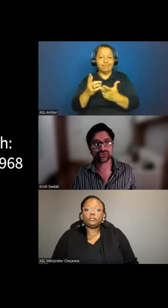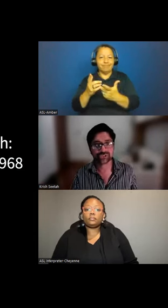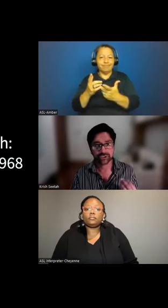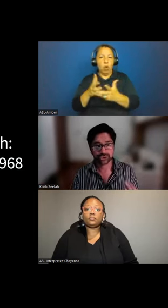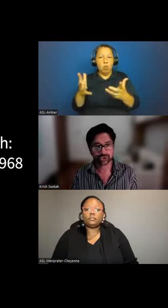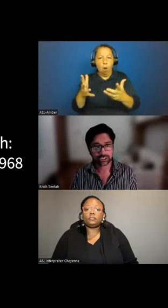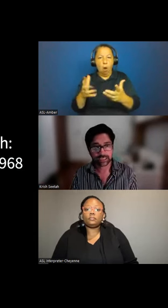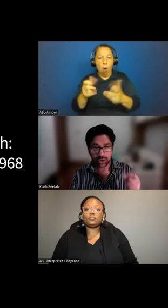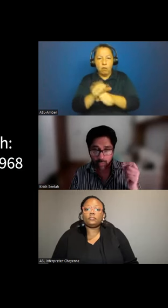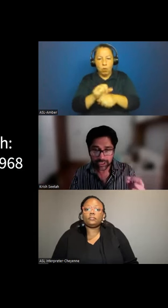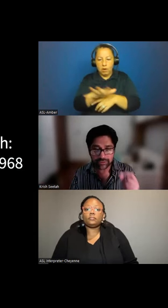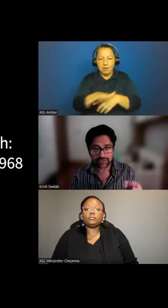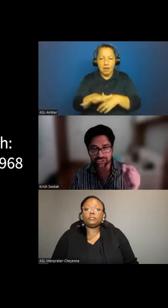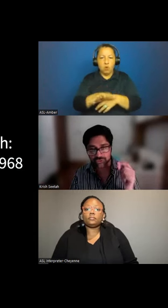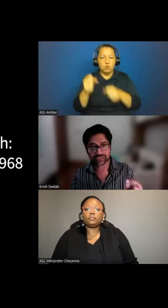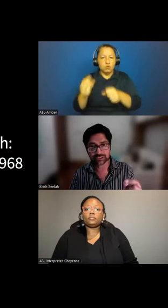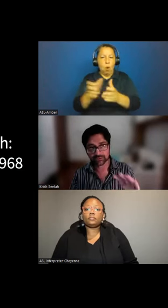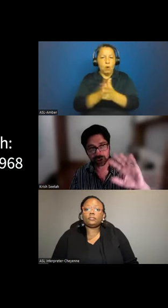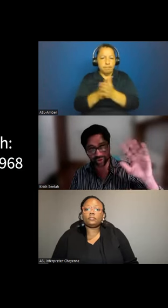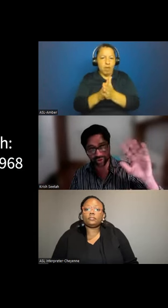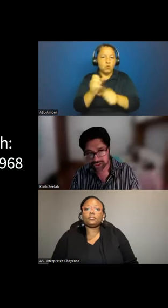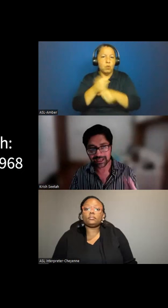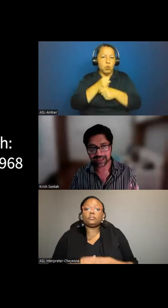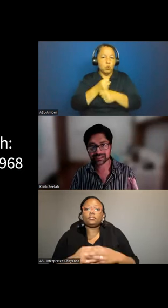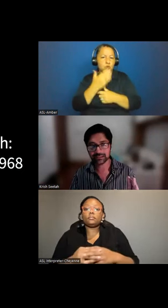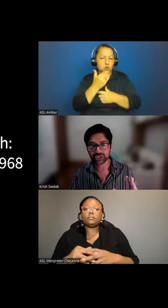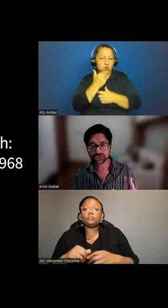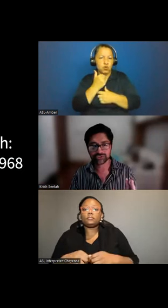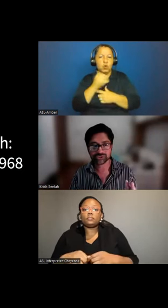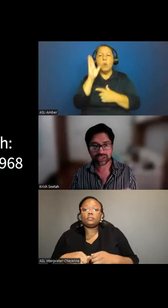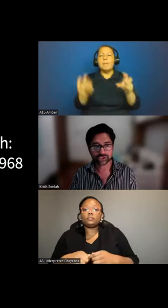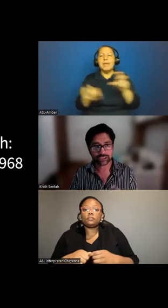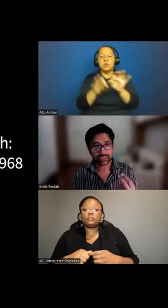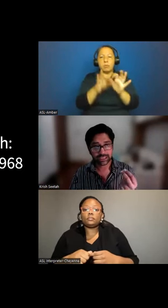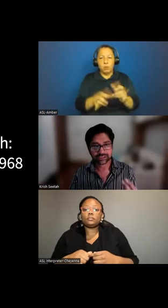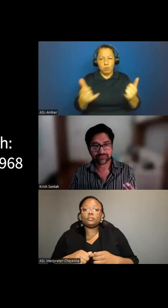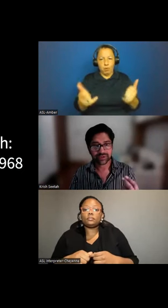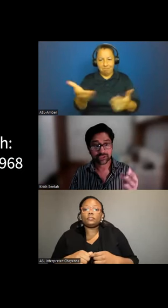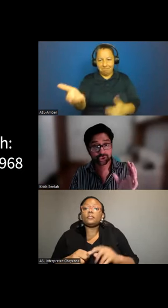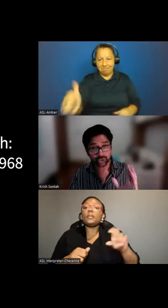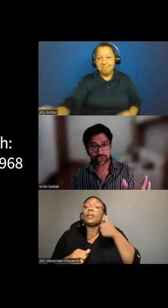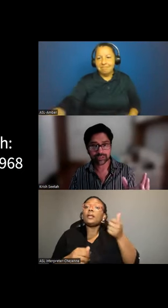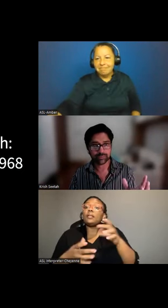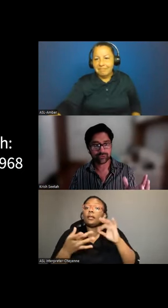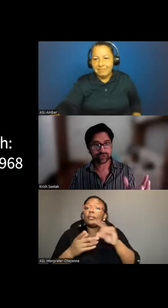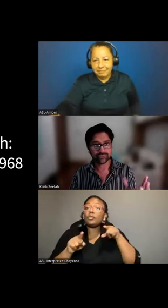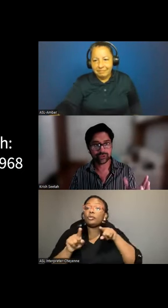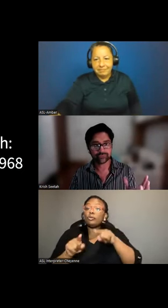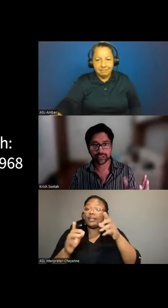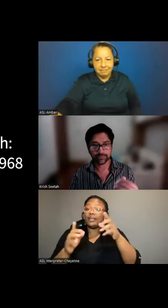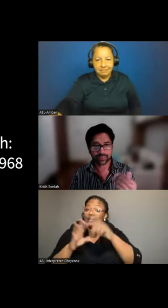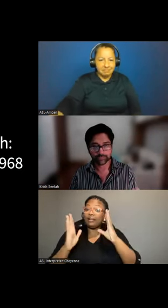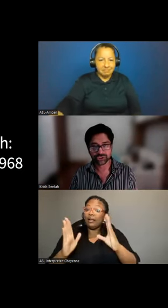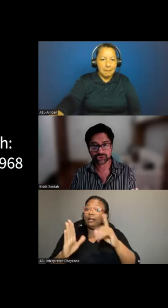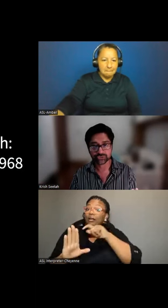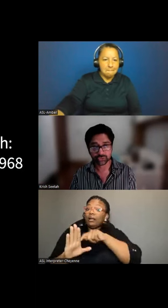to produce sugar. One other thing that's critical, alongside the landscape change that I've just mentioned, is the fact that during the period of